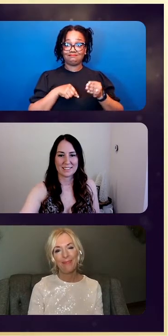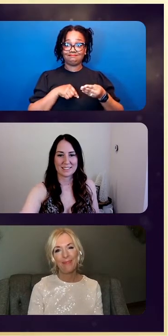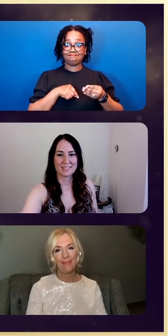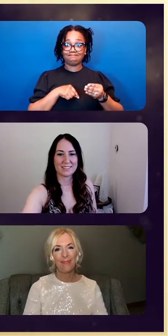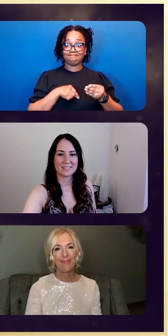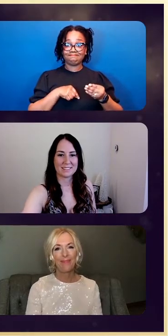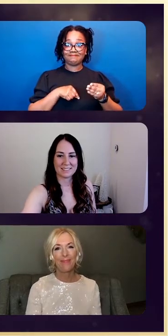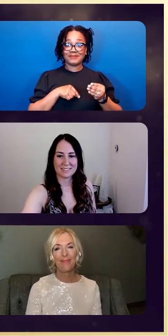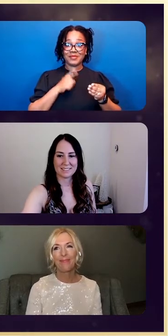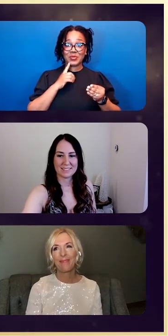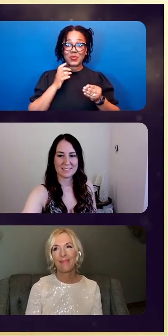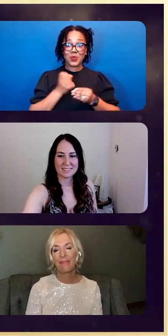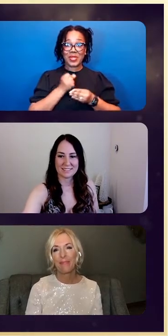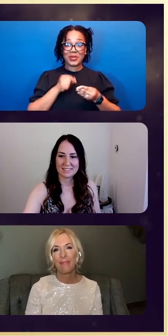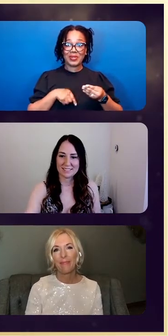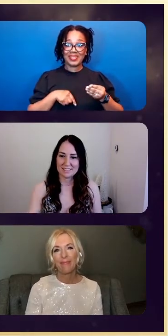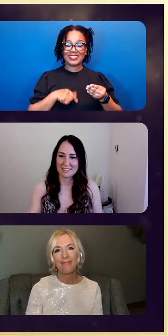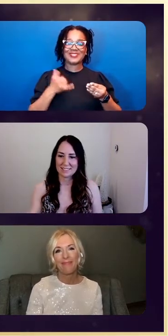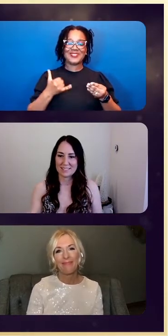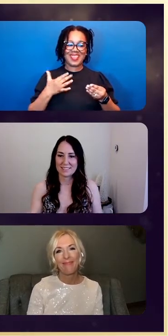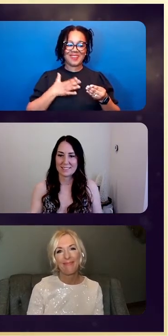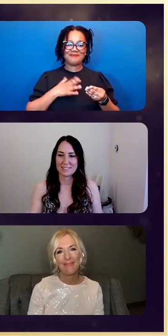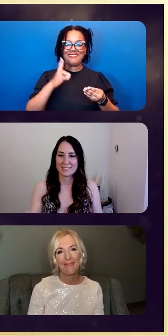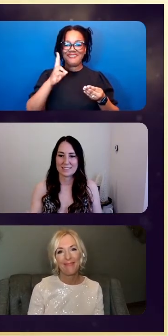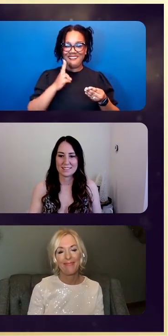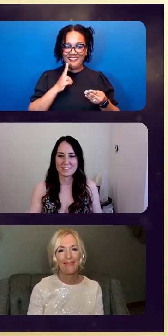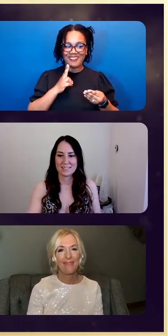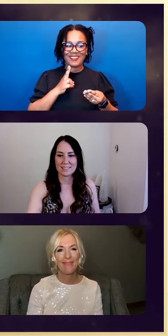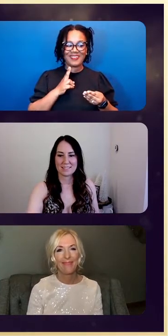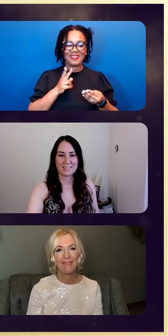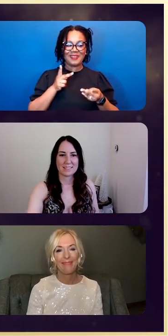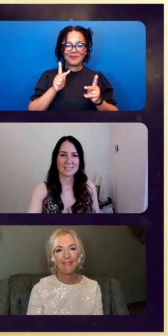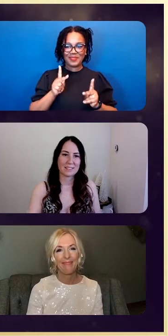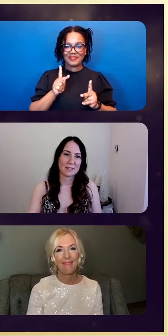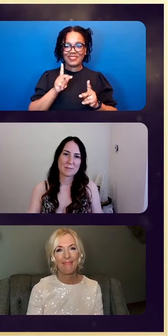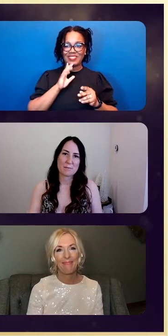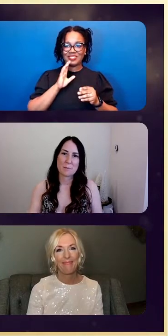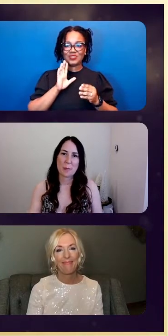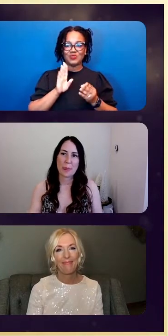my privilege and honor to announce